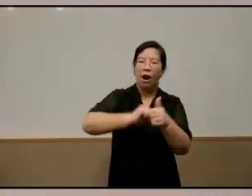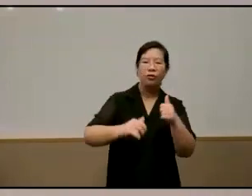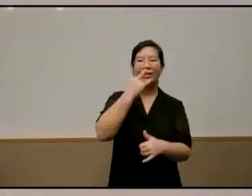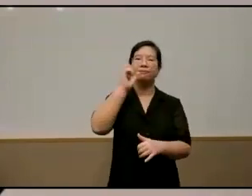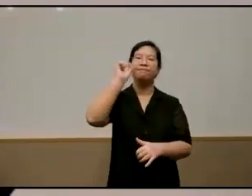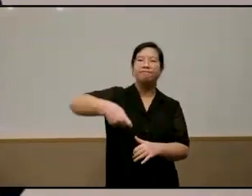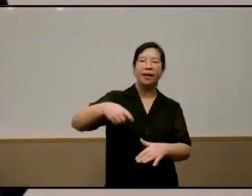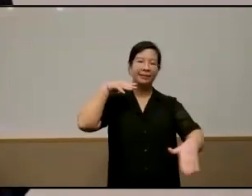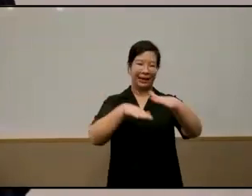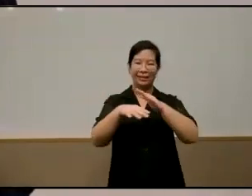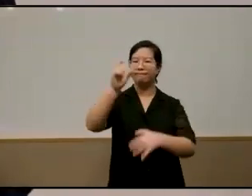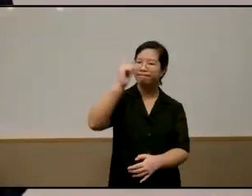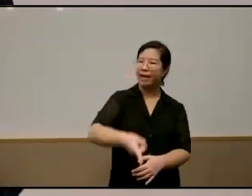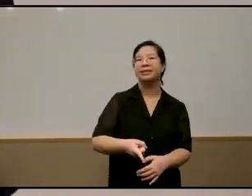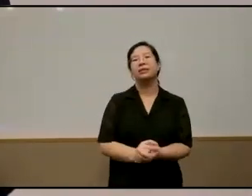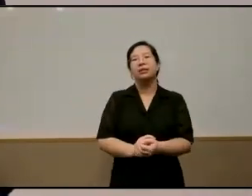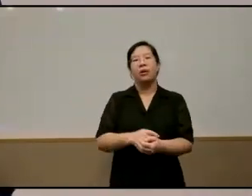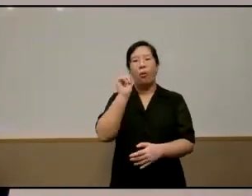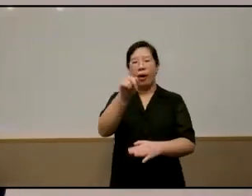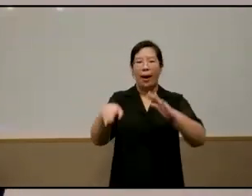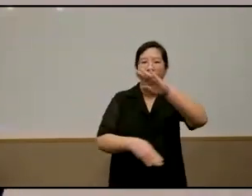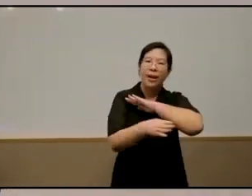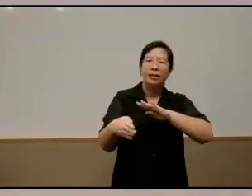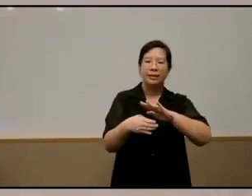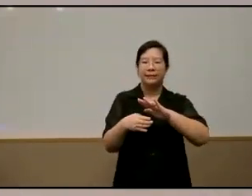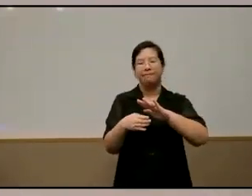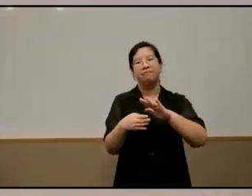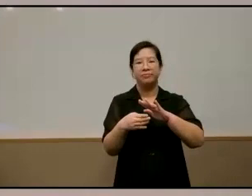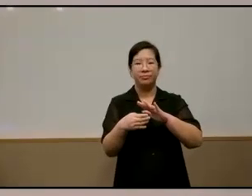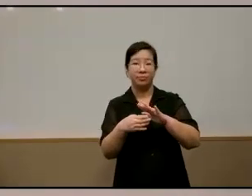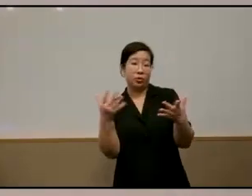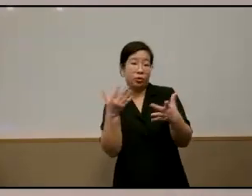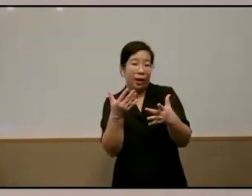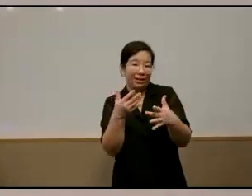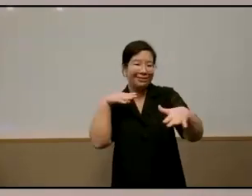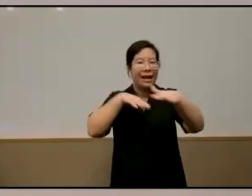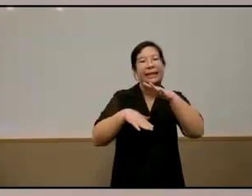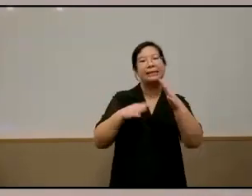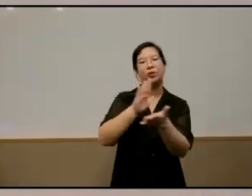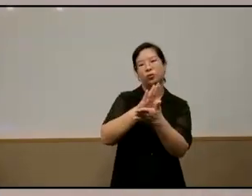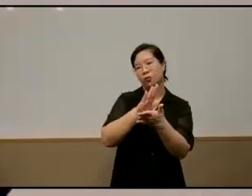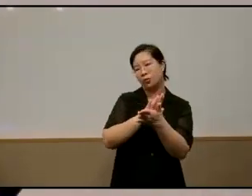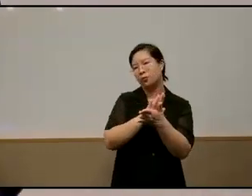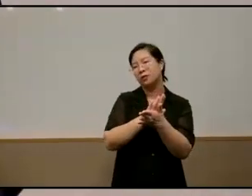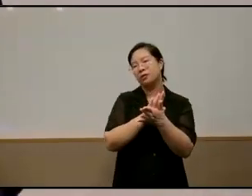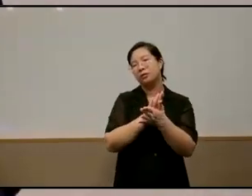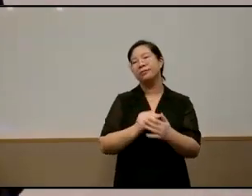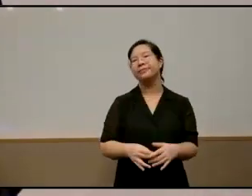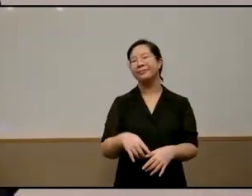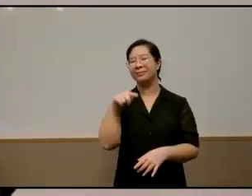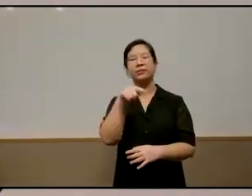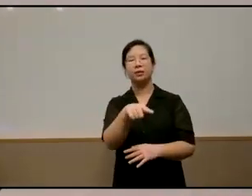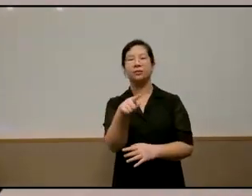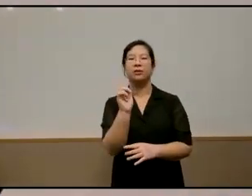one of the most basic component of education to every child is access to schooling um and that is